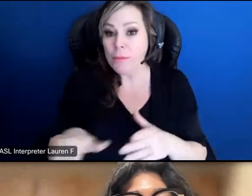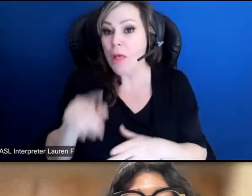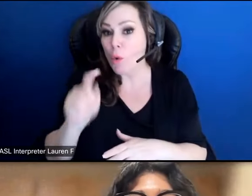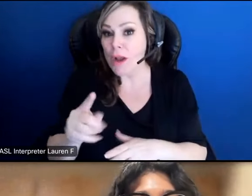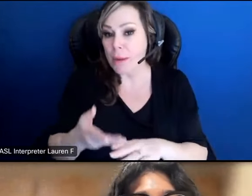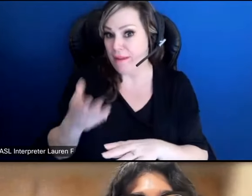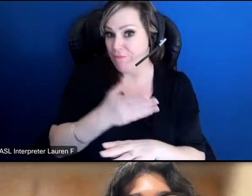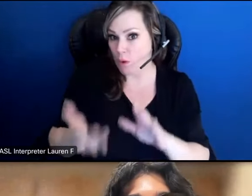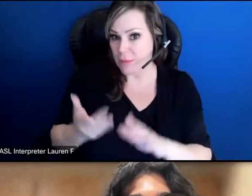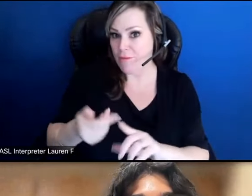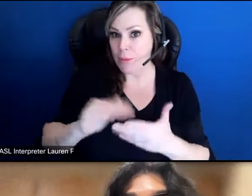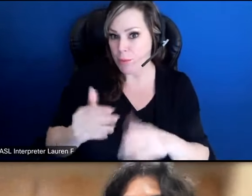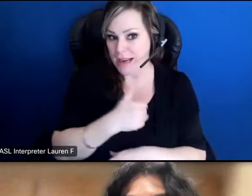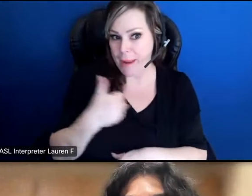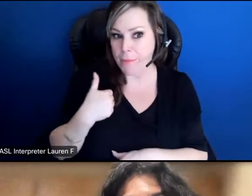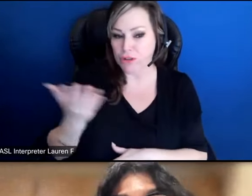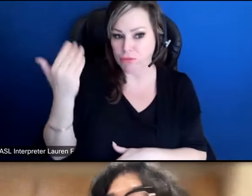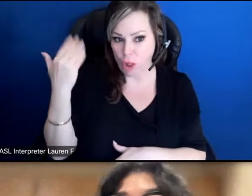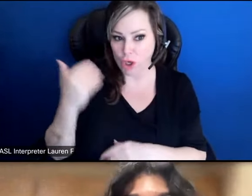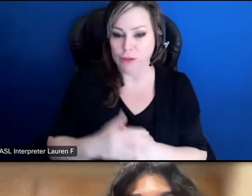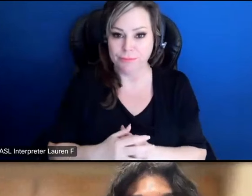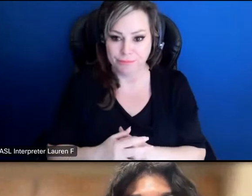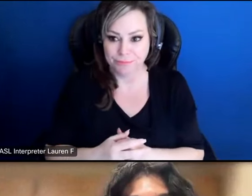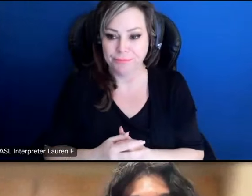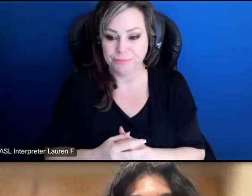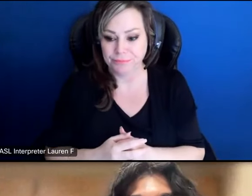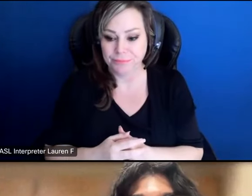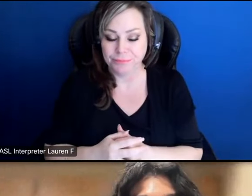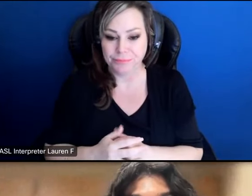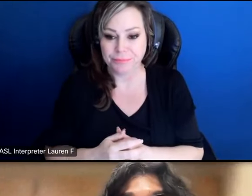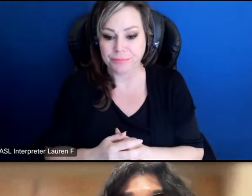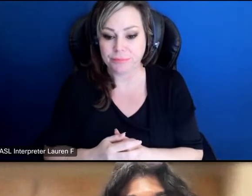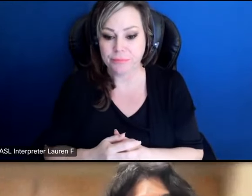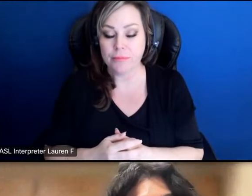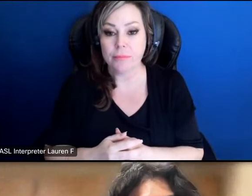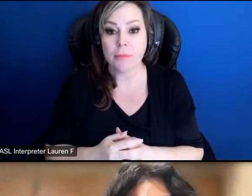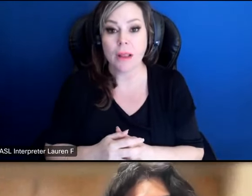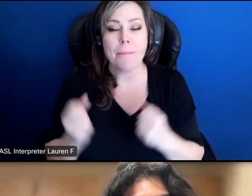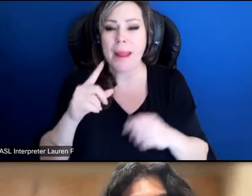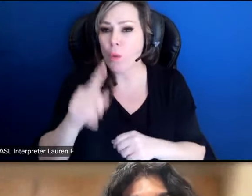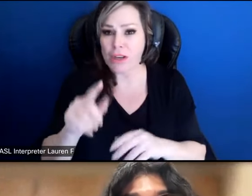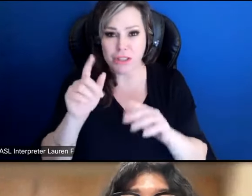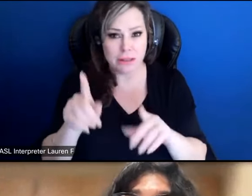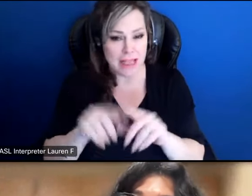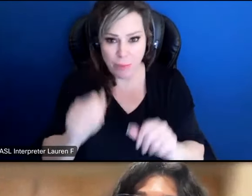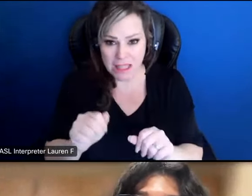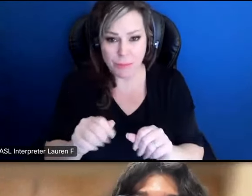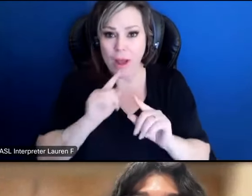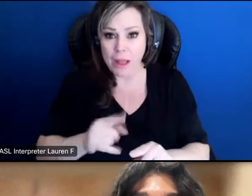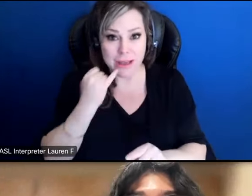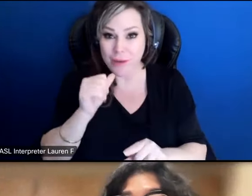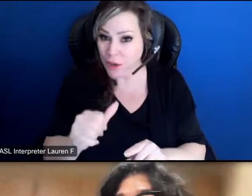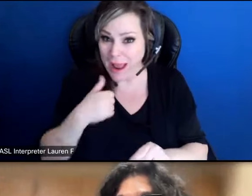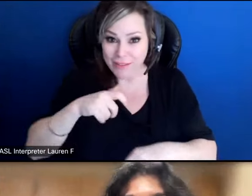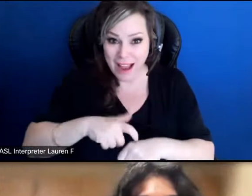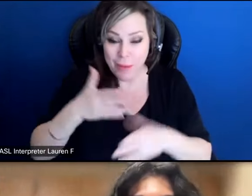submitted from community members earlier or prior to tonight's event again we'll go through as many questions as we can but if we don't get to yours this